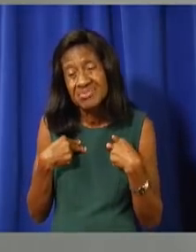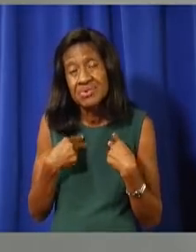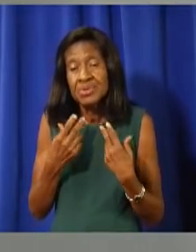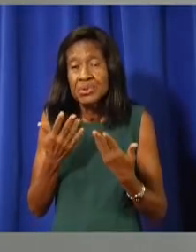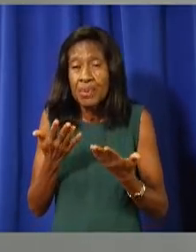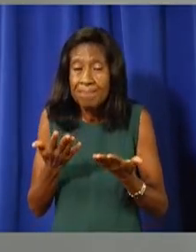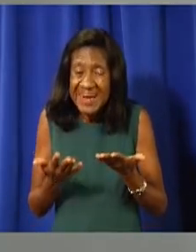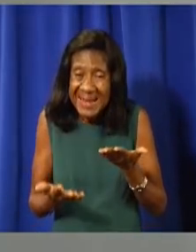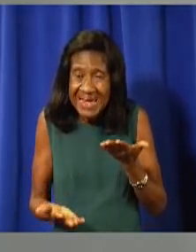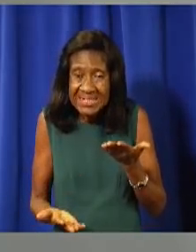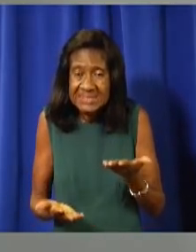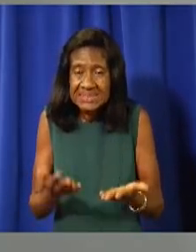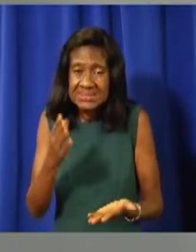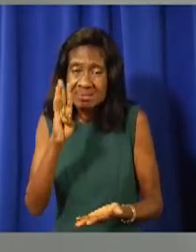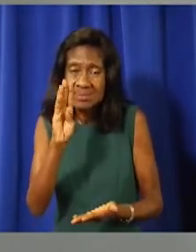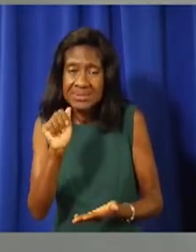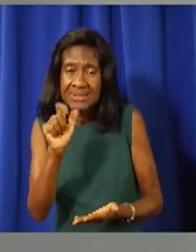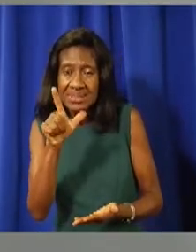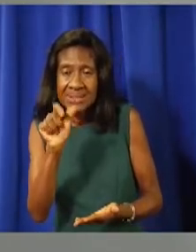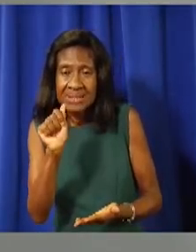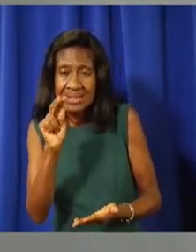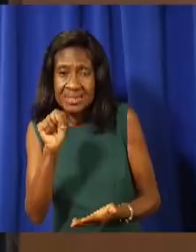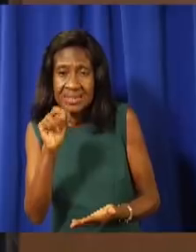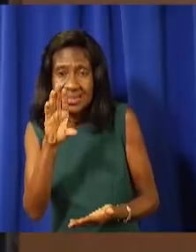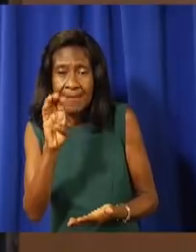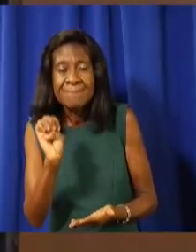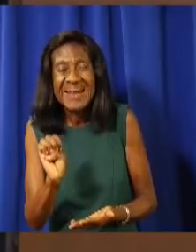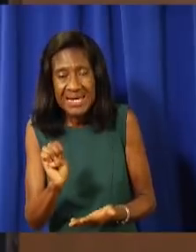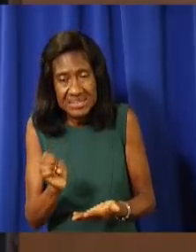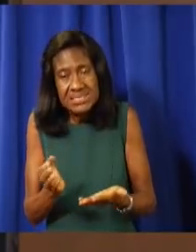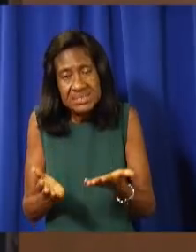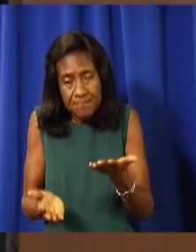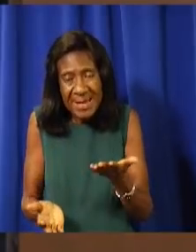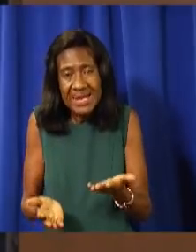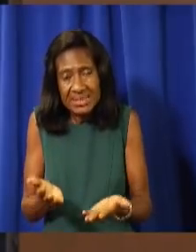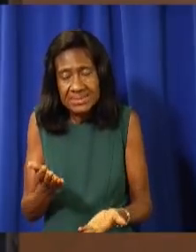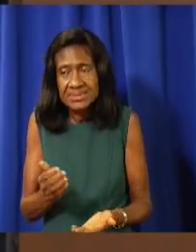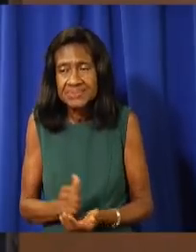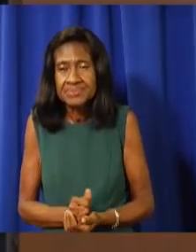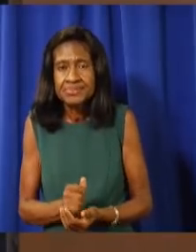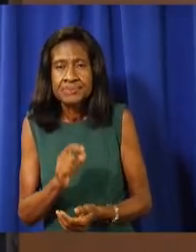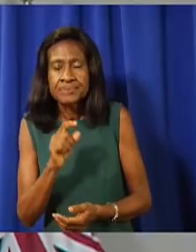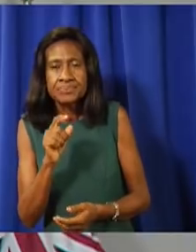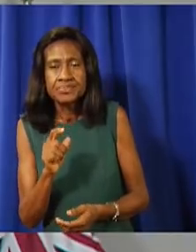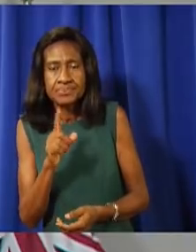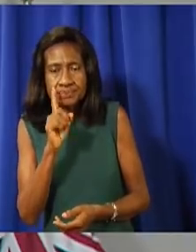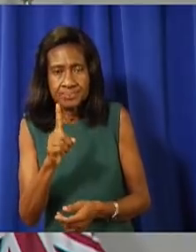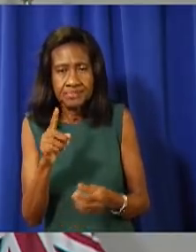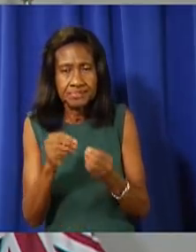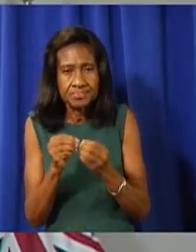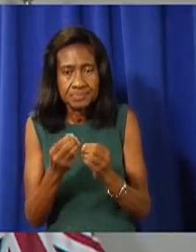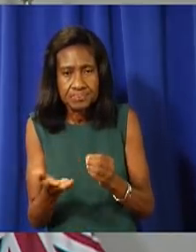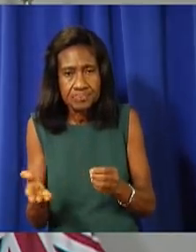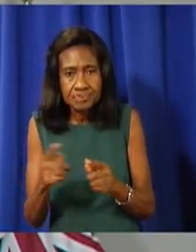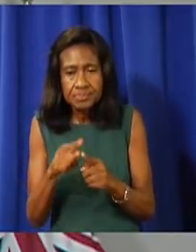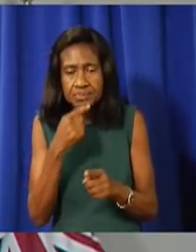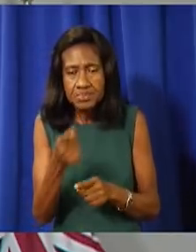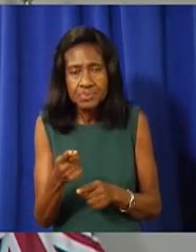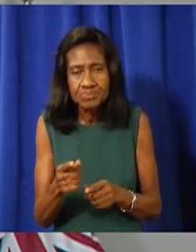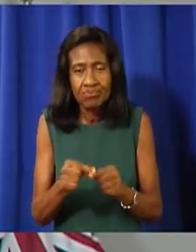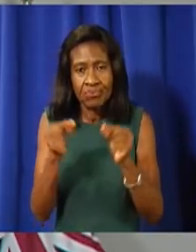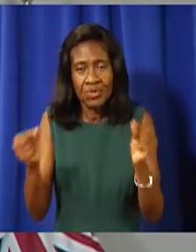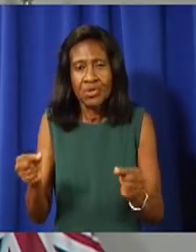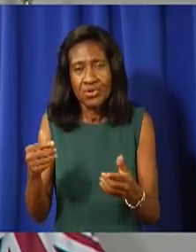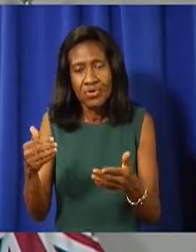Thank you very much. Ralph, any final questions, any final comments from Alice? Sure, one final comment and, um, great news, um,